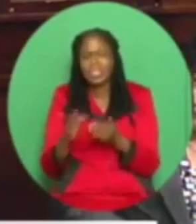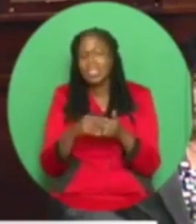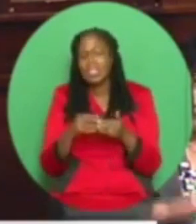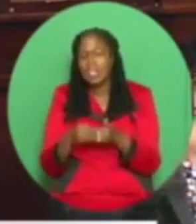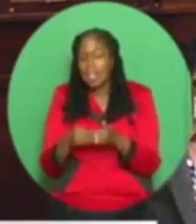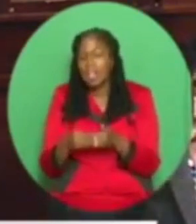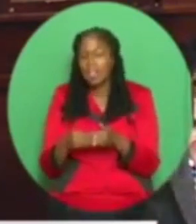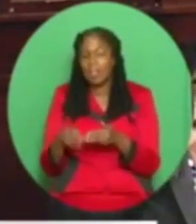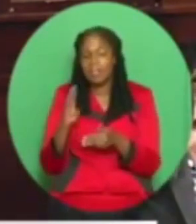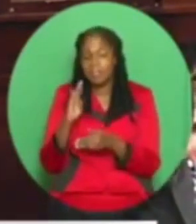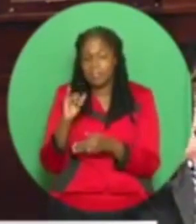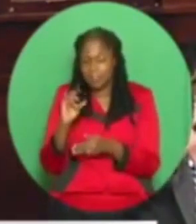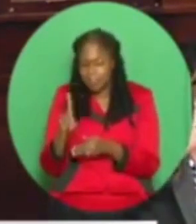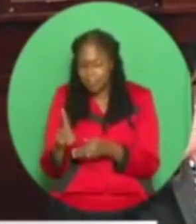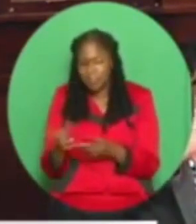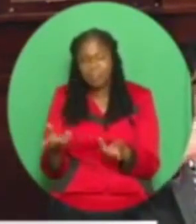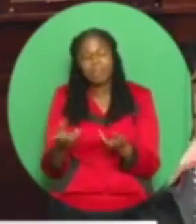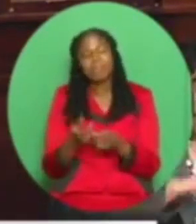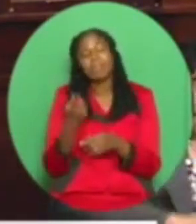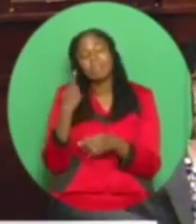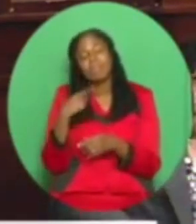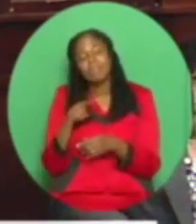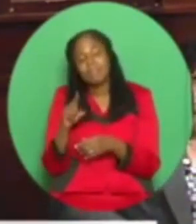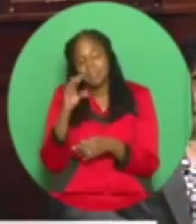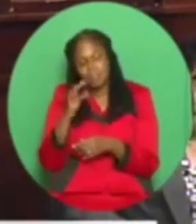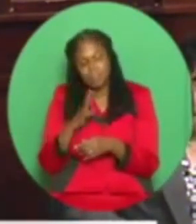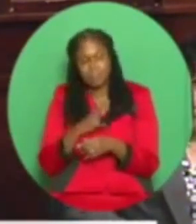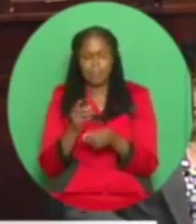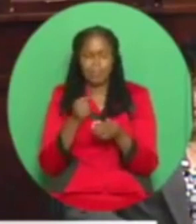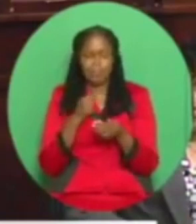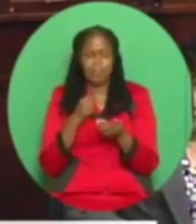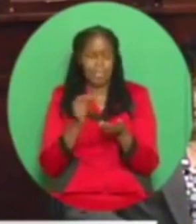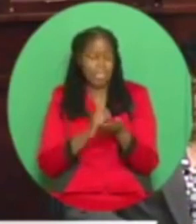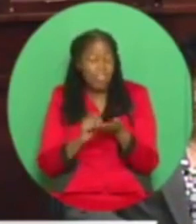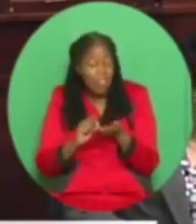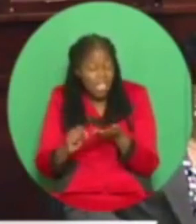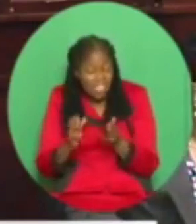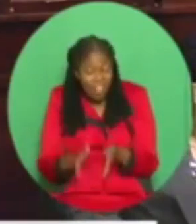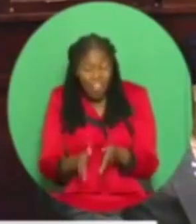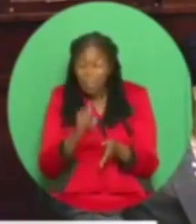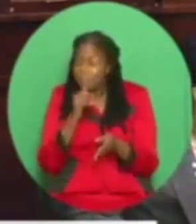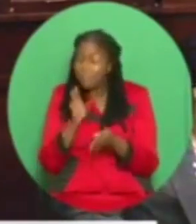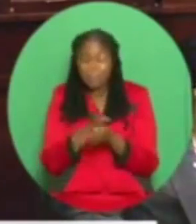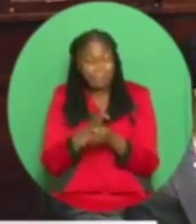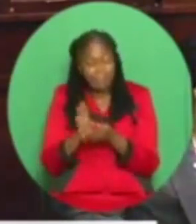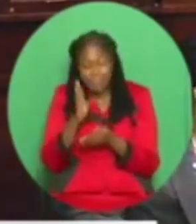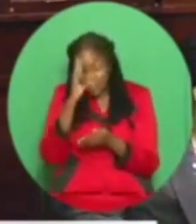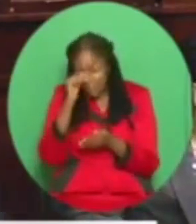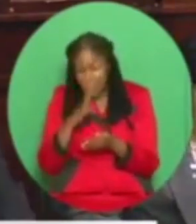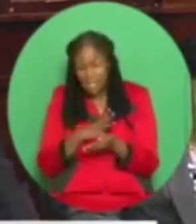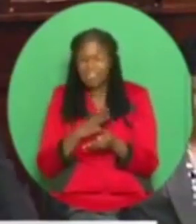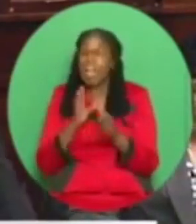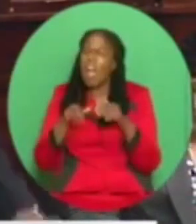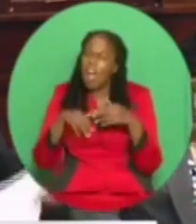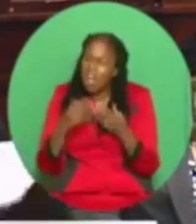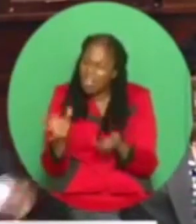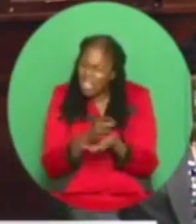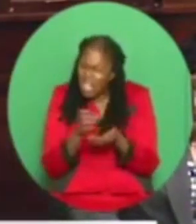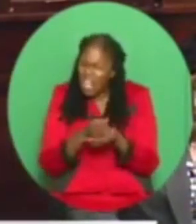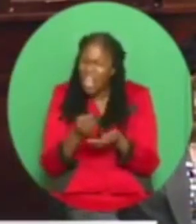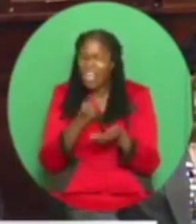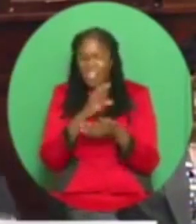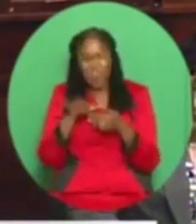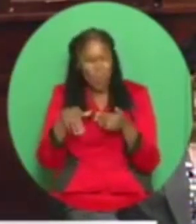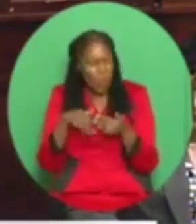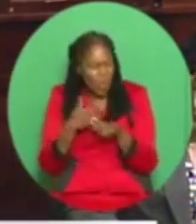said is an academic writer of some kind, and moving. Madam Speaker, when we did further